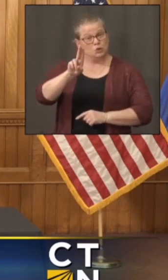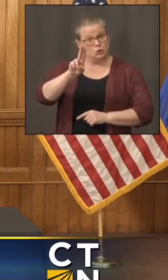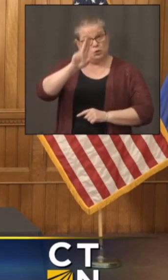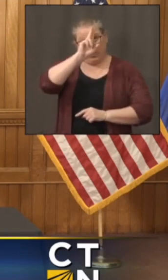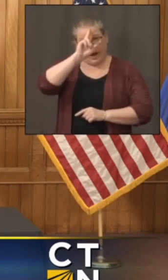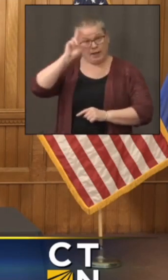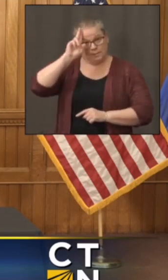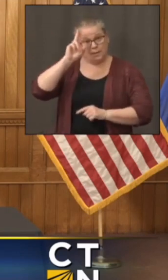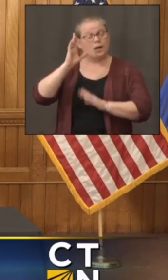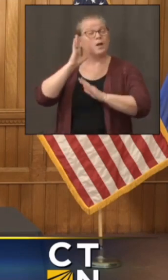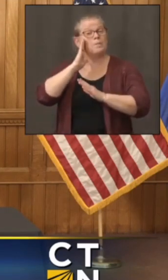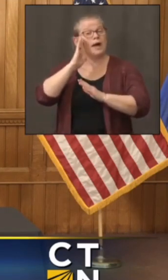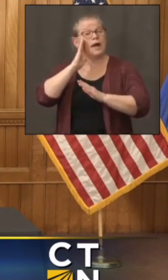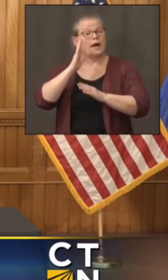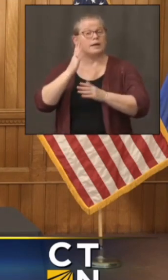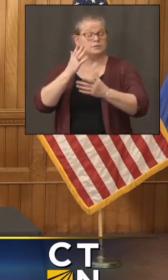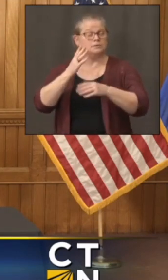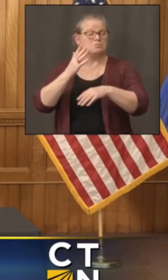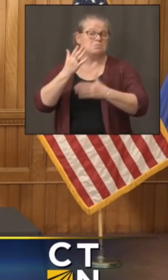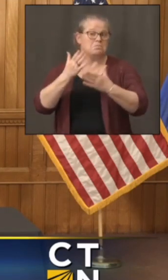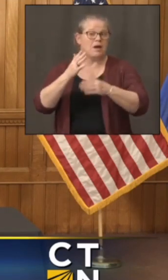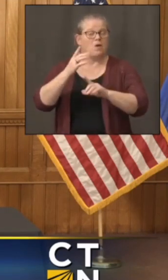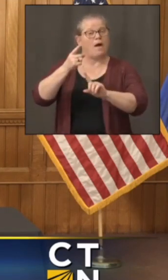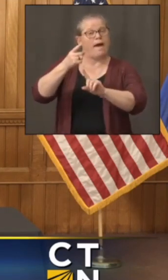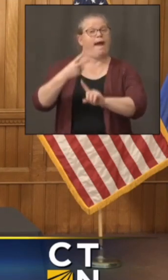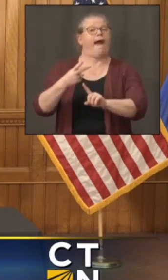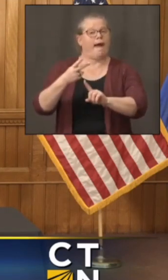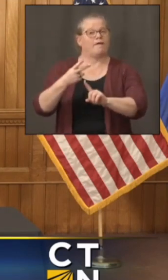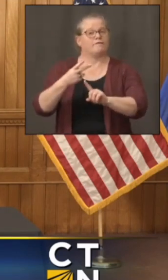how many of those are occupied by COVID patients?